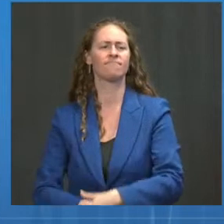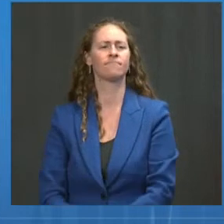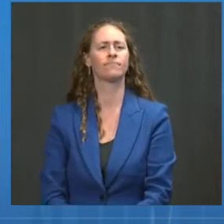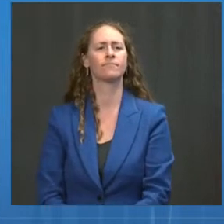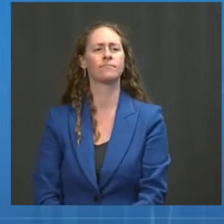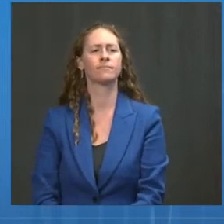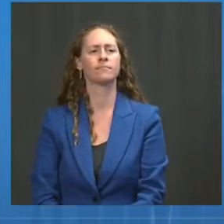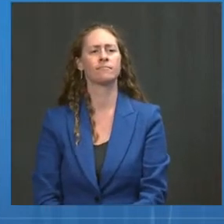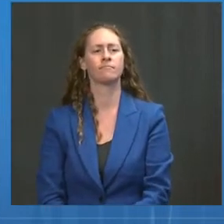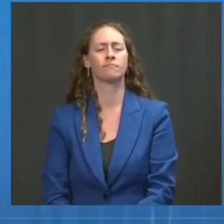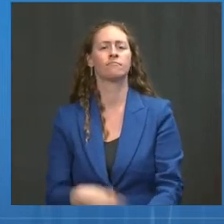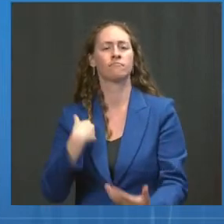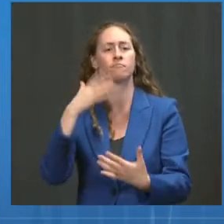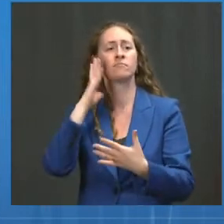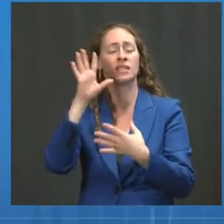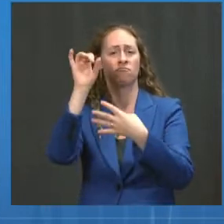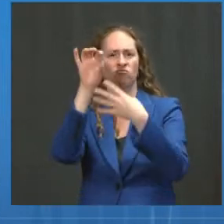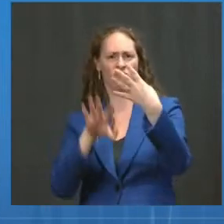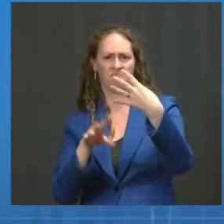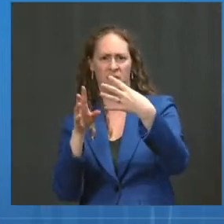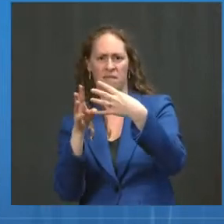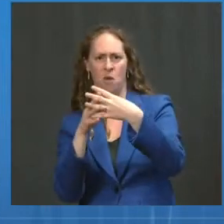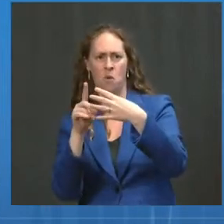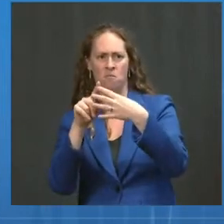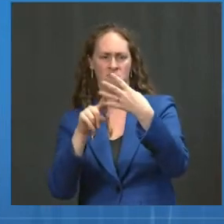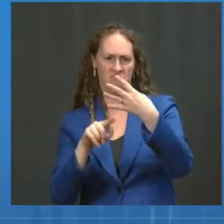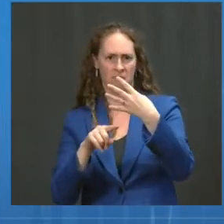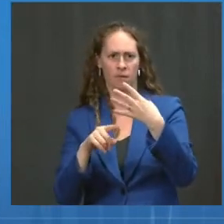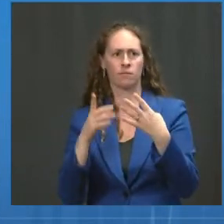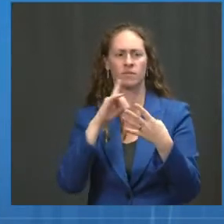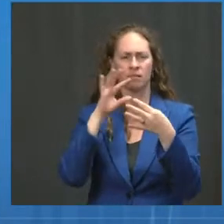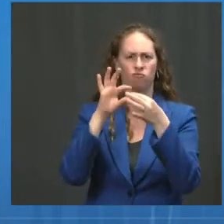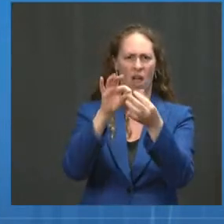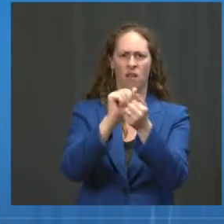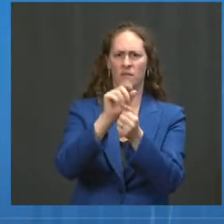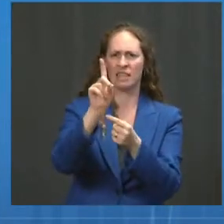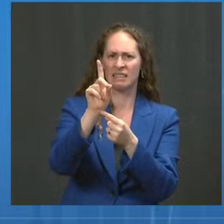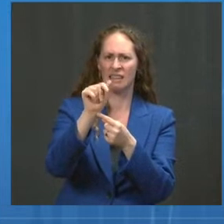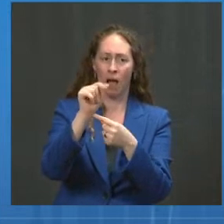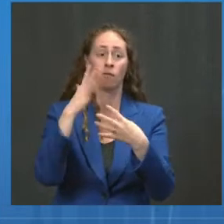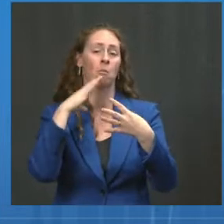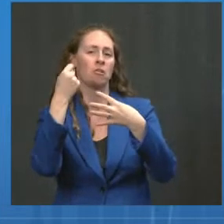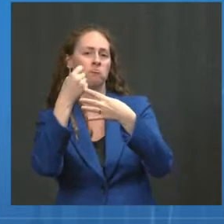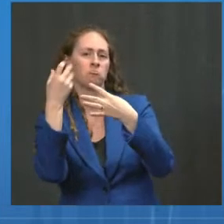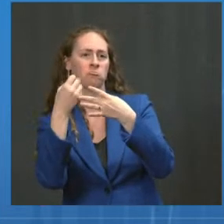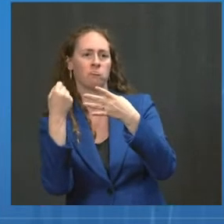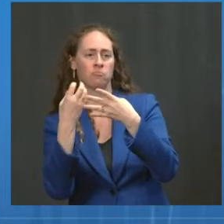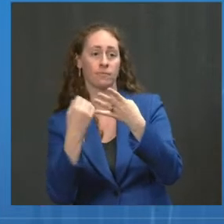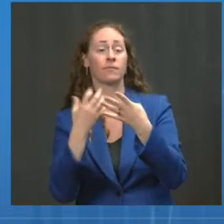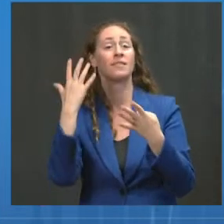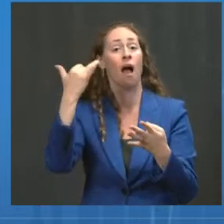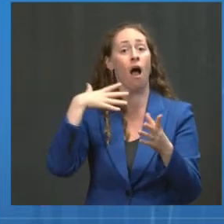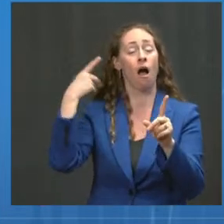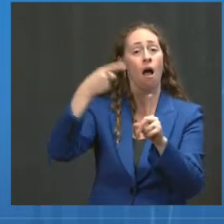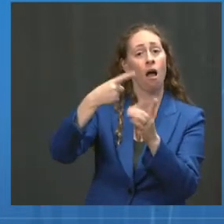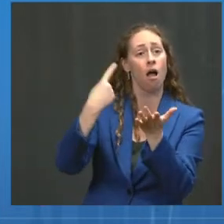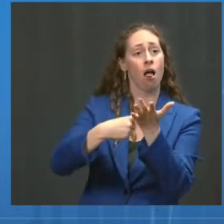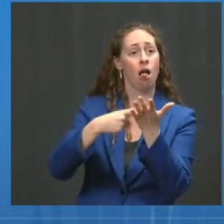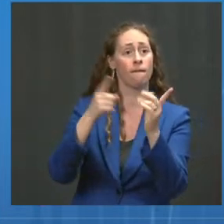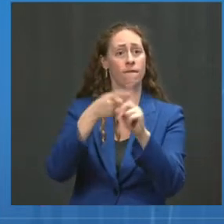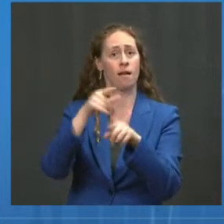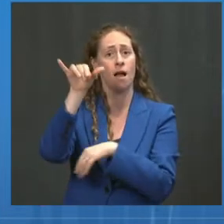and show you representative data from each of these. First, antibody levels decline over time.